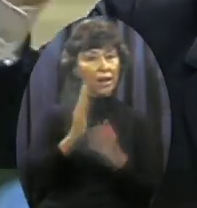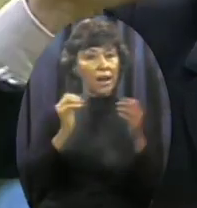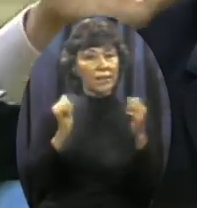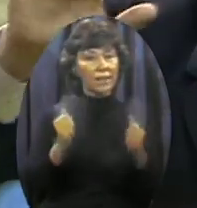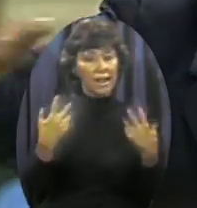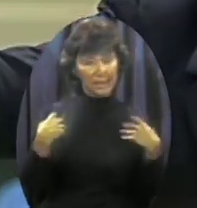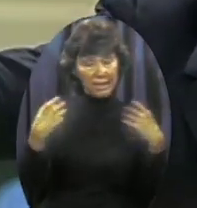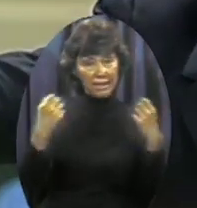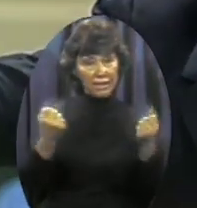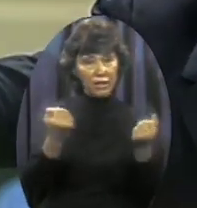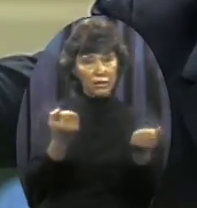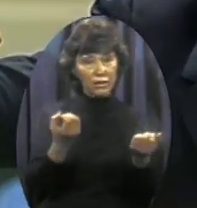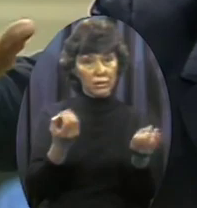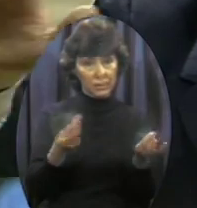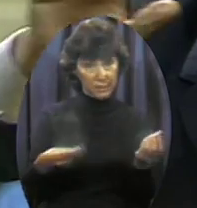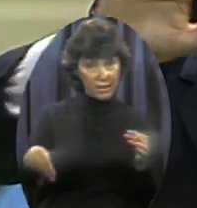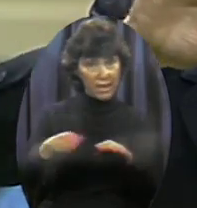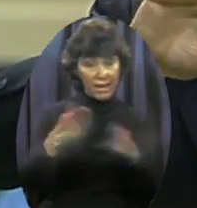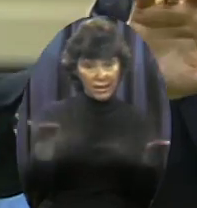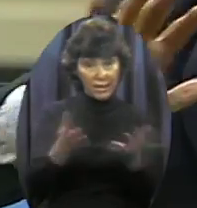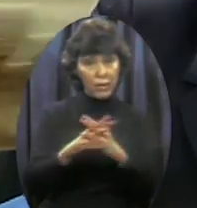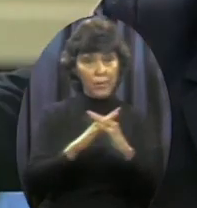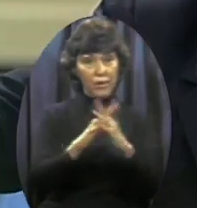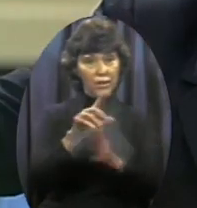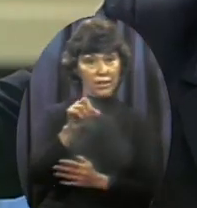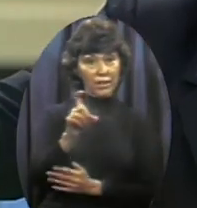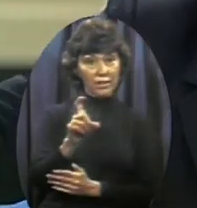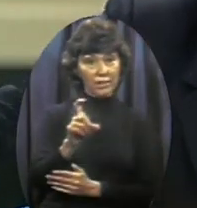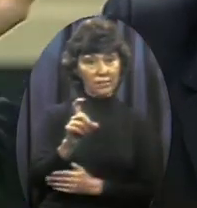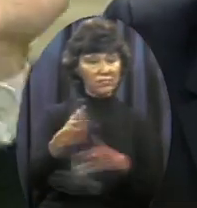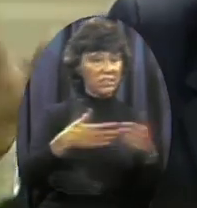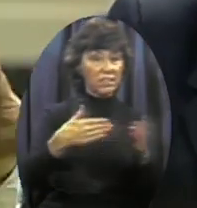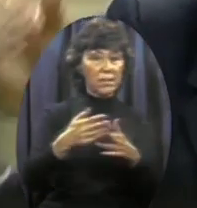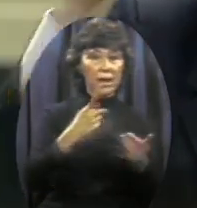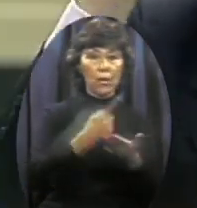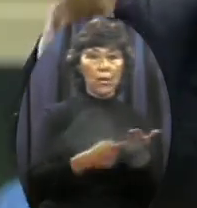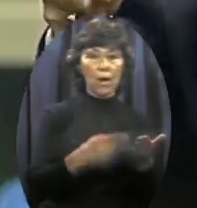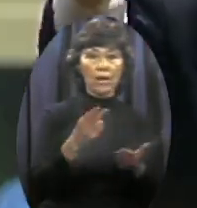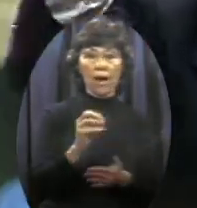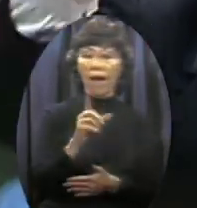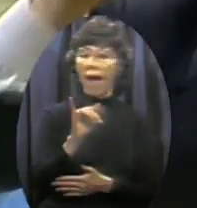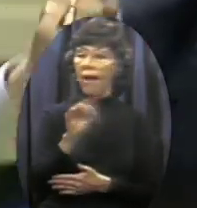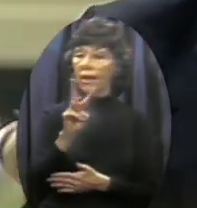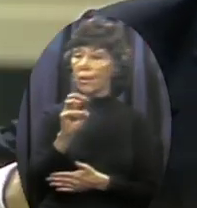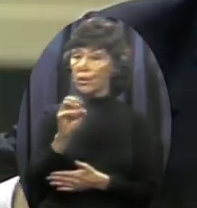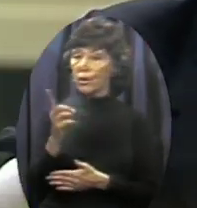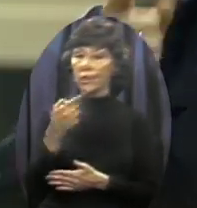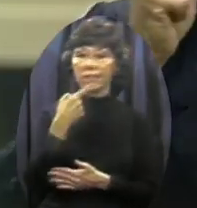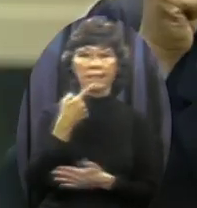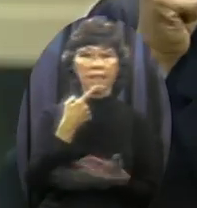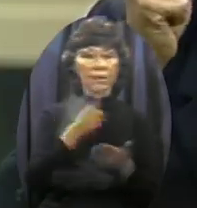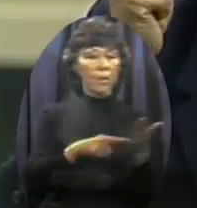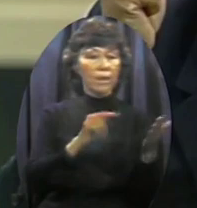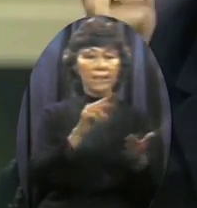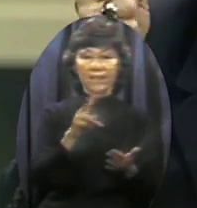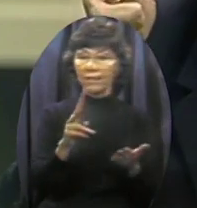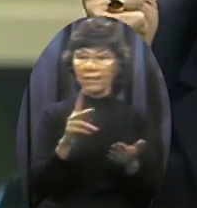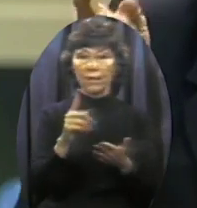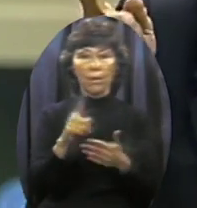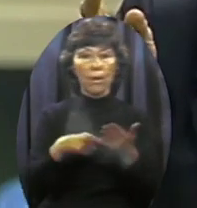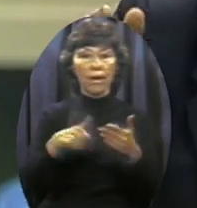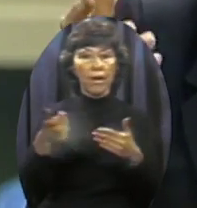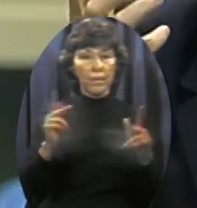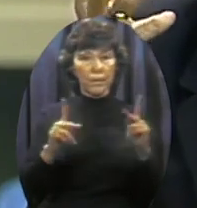pornographers Of the abortion clinics And the national networks And Hollywood Yes God can heal America And